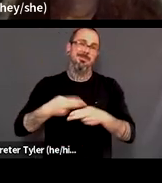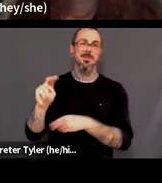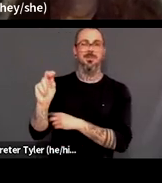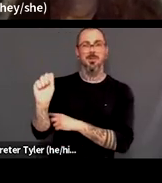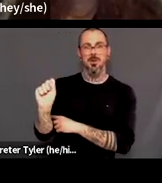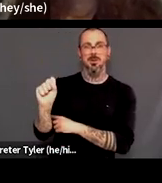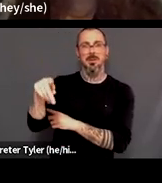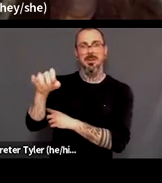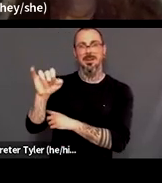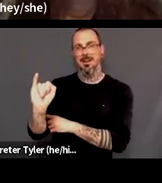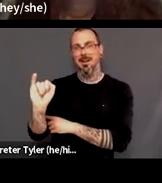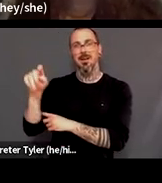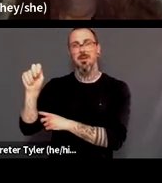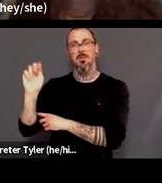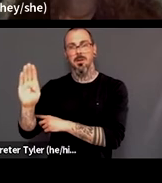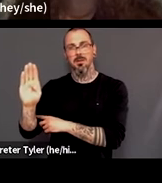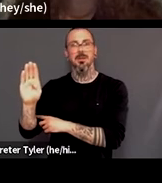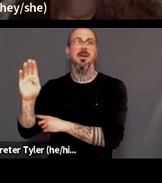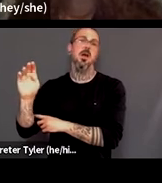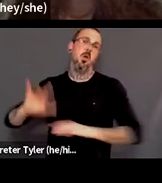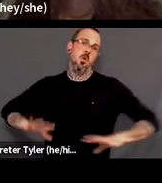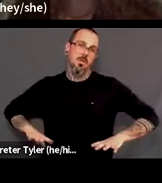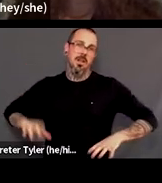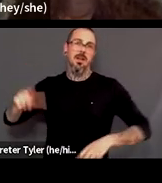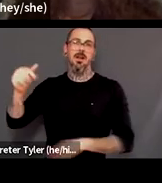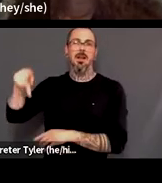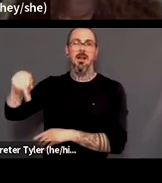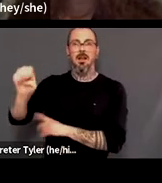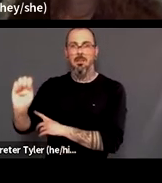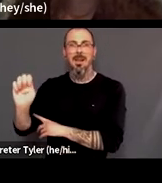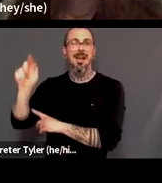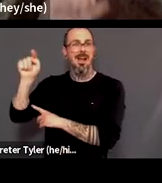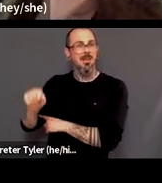pei and parts of new brunswick newfoundland the gasp region and may